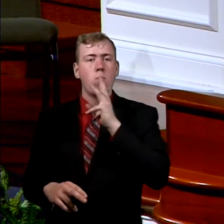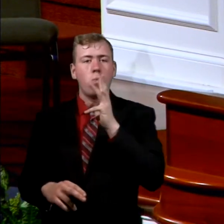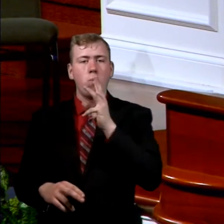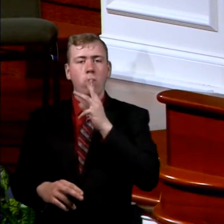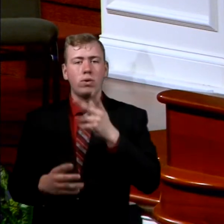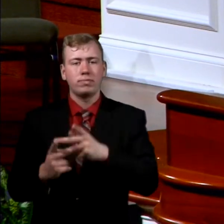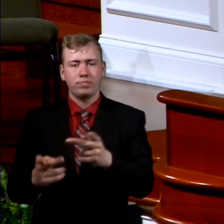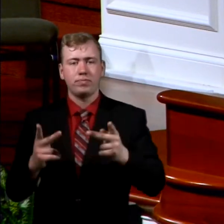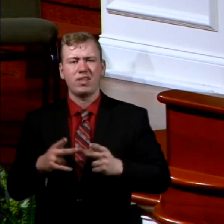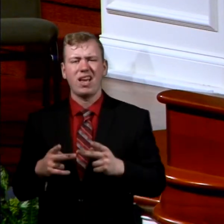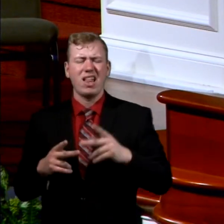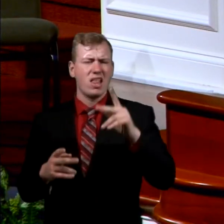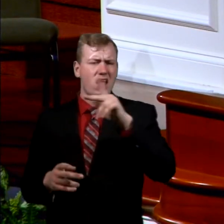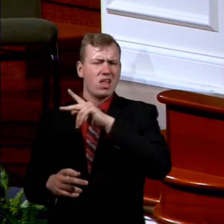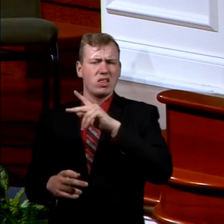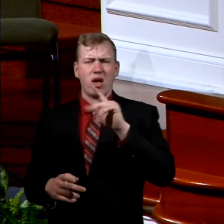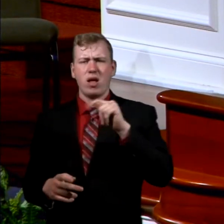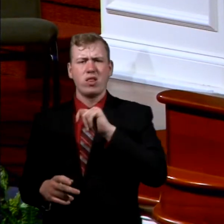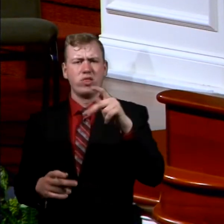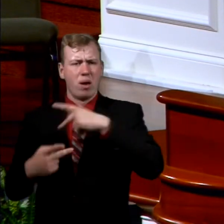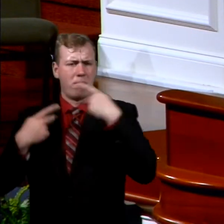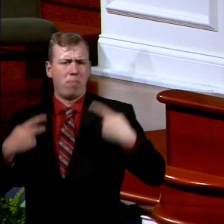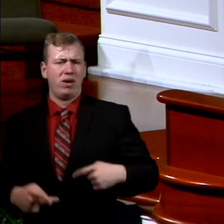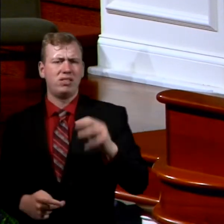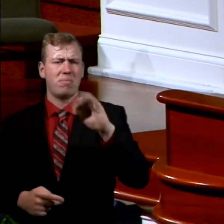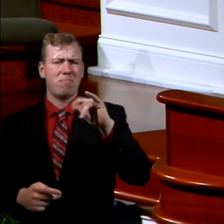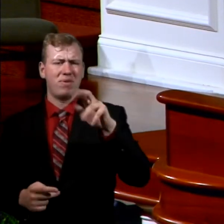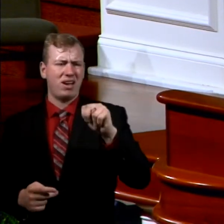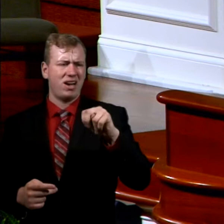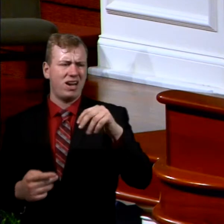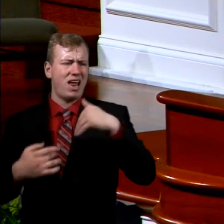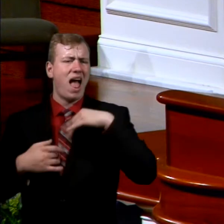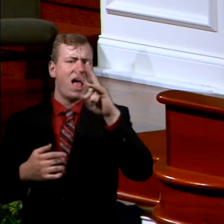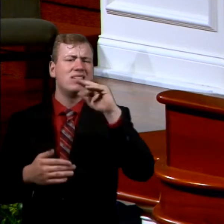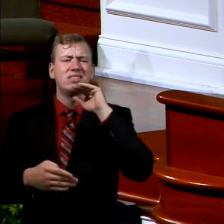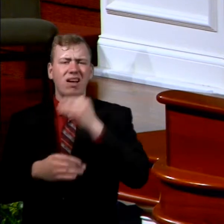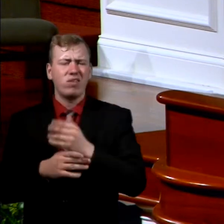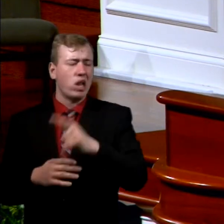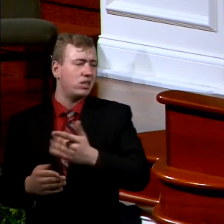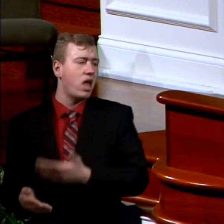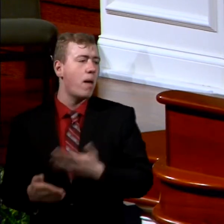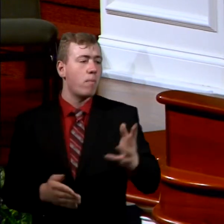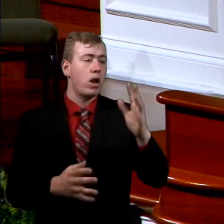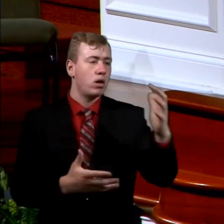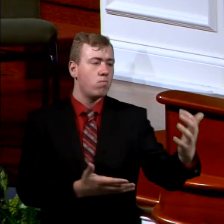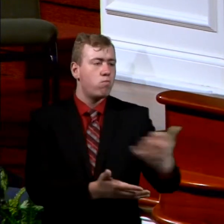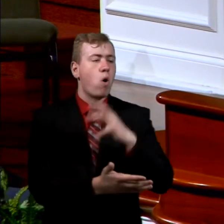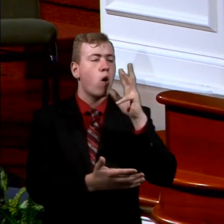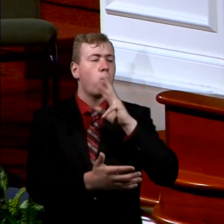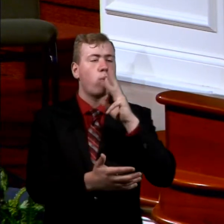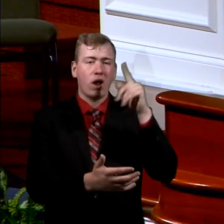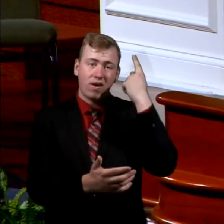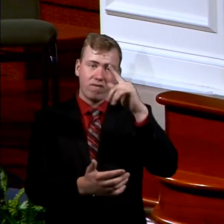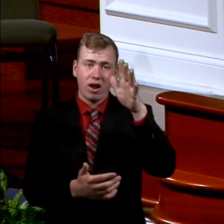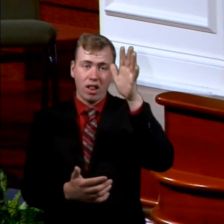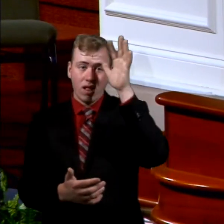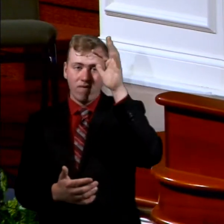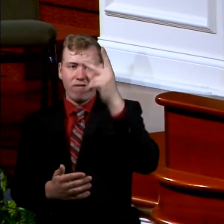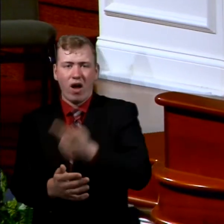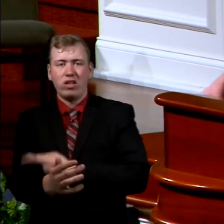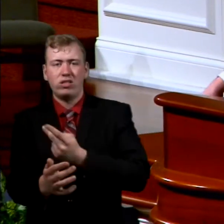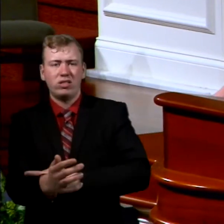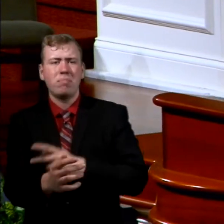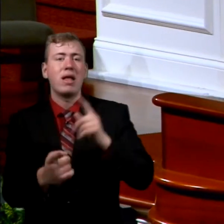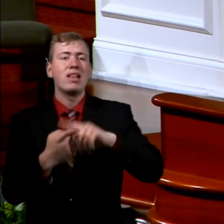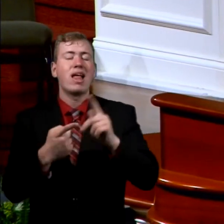had seven daughters, and they came and drew water and filled the troughs to water to their father's flock. And the shepherds came and drove them away, chased